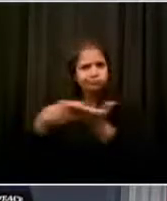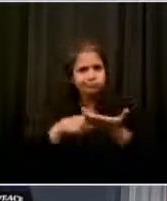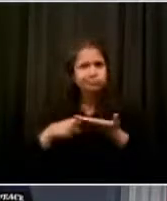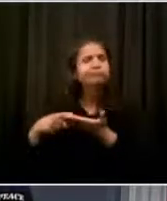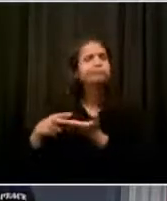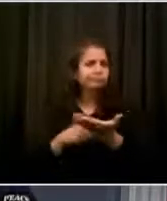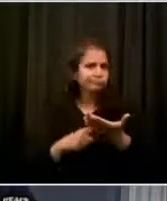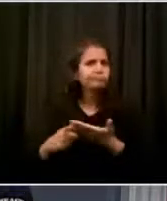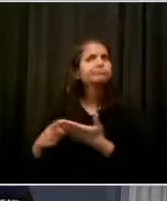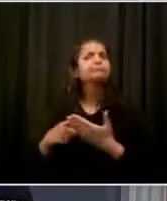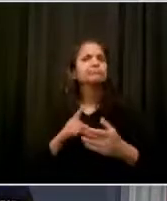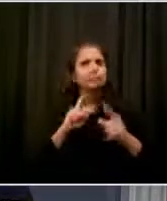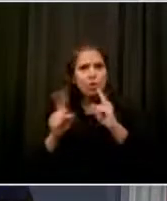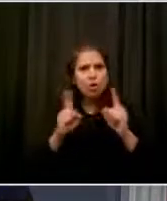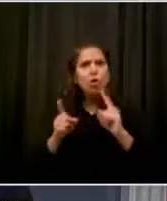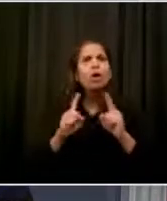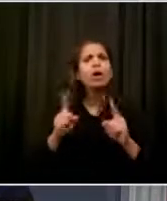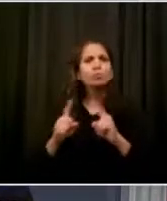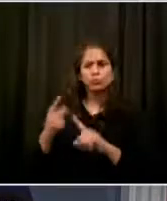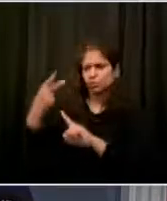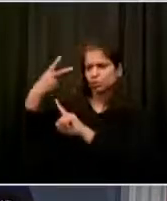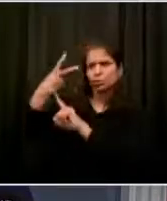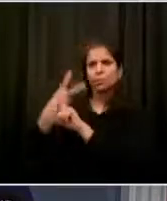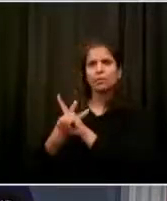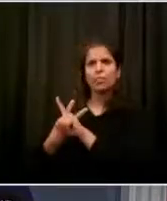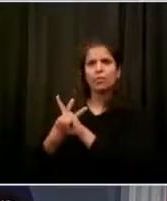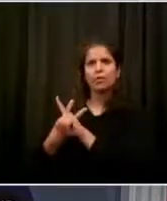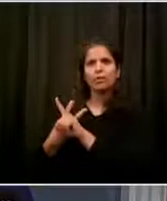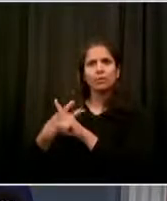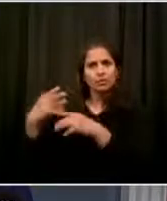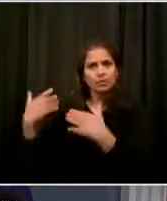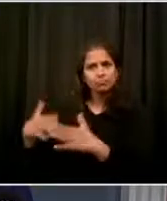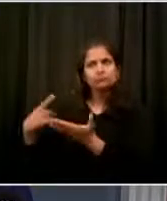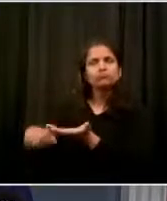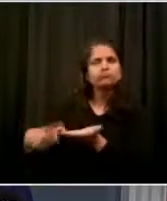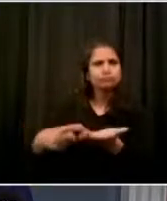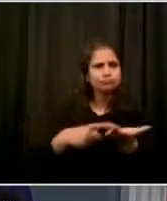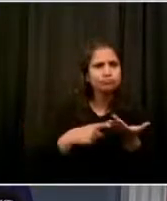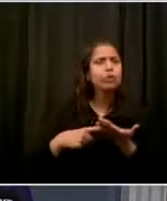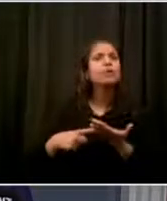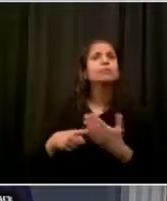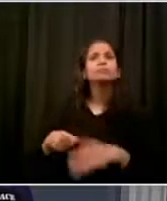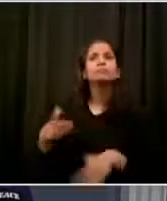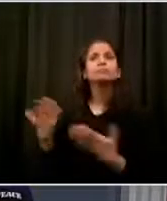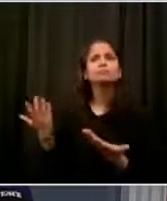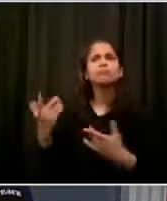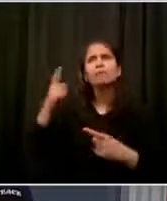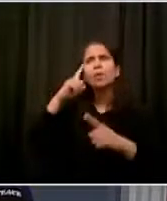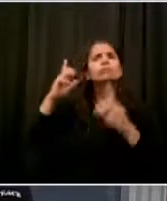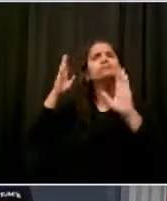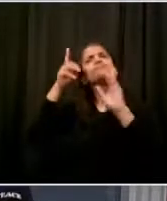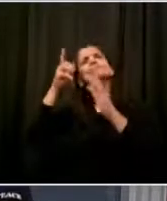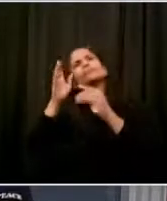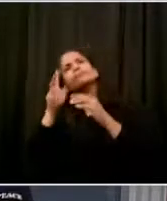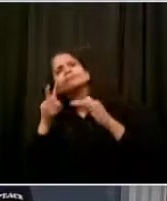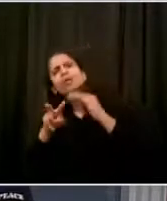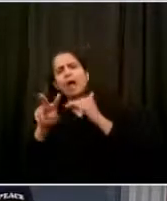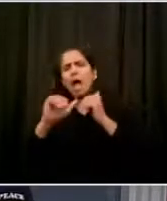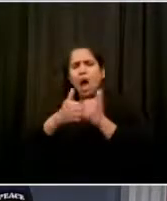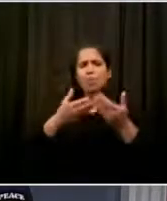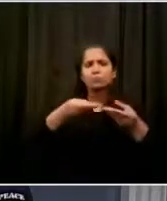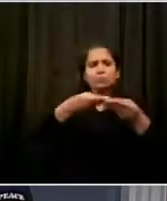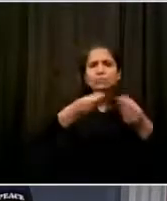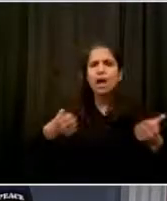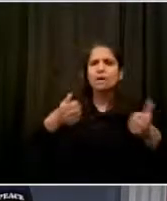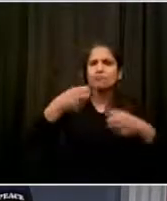well of what we could achieve in the next year and a half and what the city needs to achieve beyond. Already, the work of this task force has